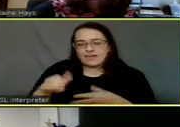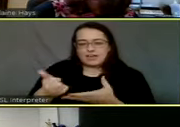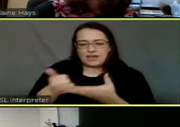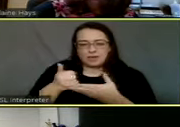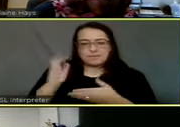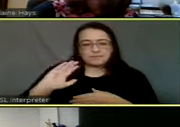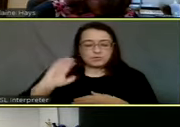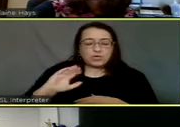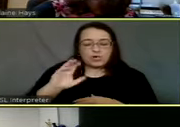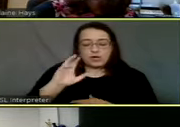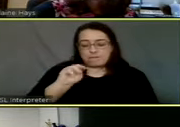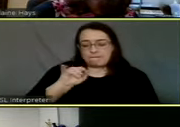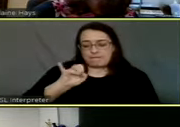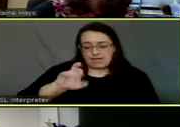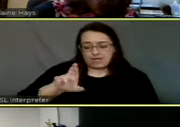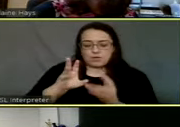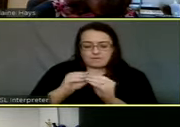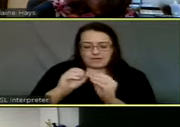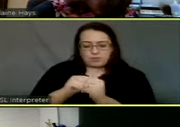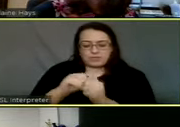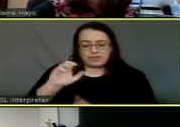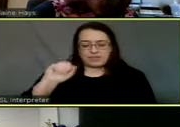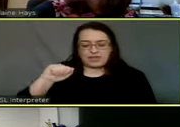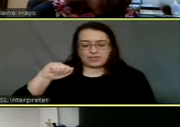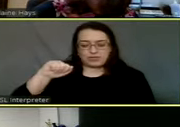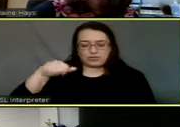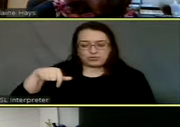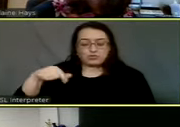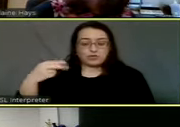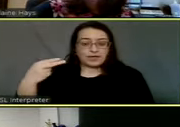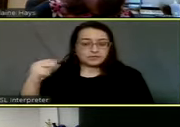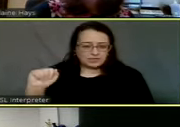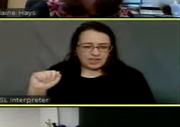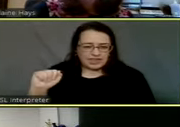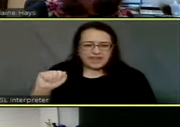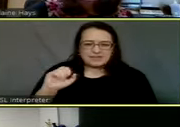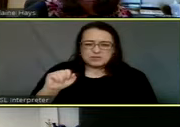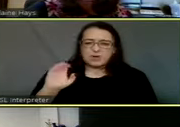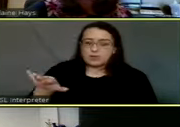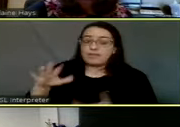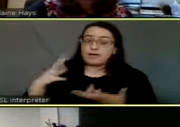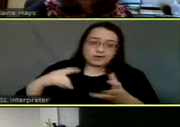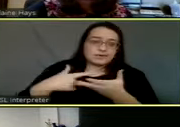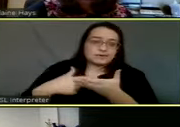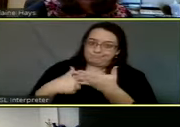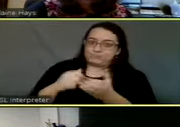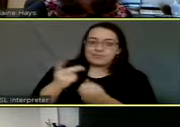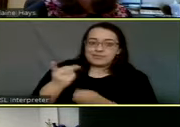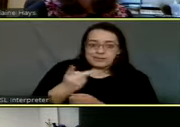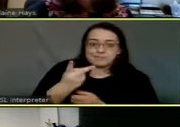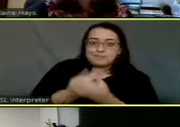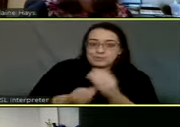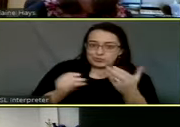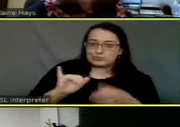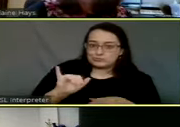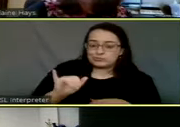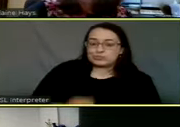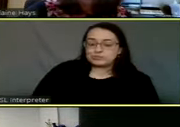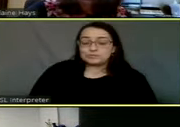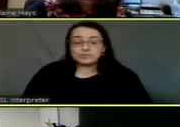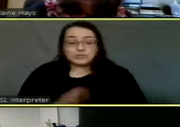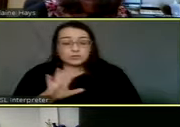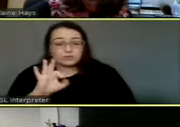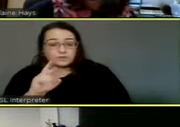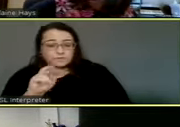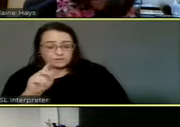the mayor's met with AQHA, uh, as well. Mm-hmm. So those, those conversations are already taking place. And